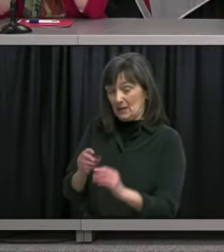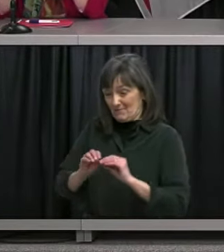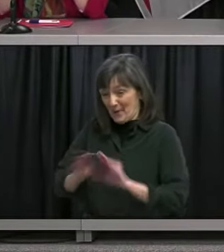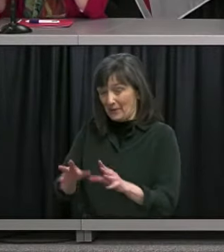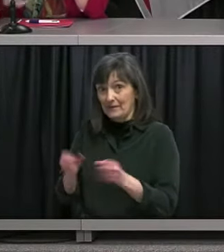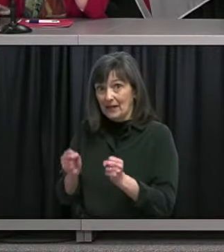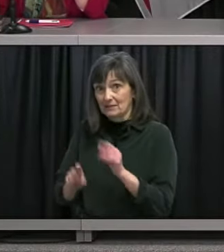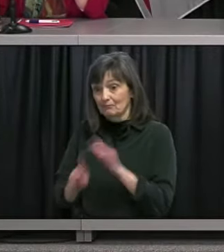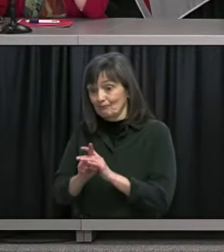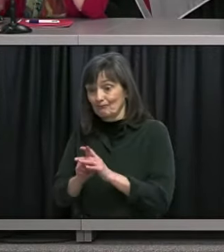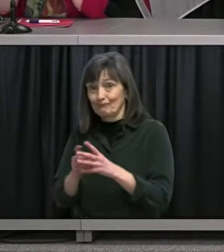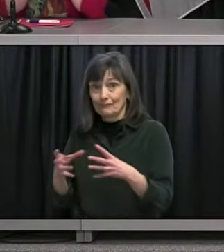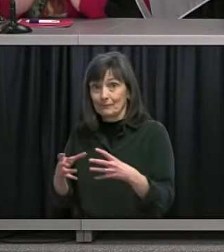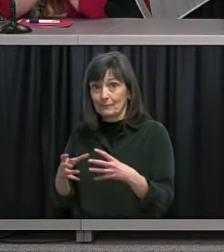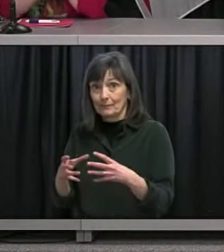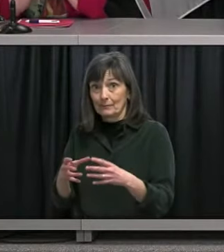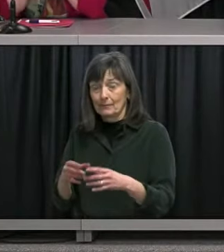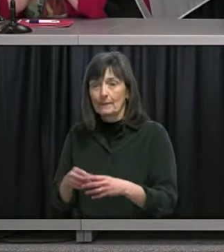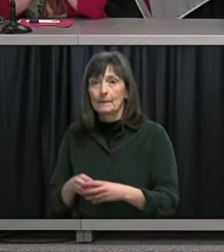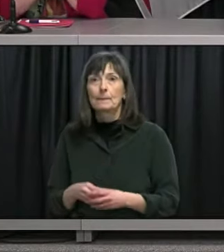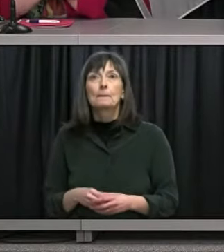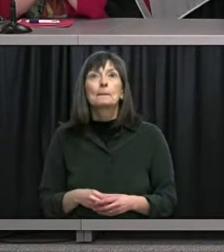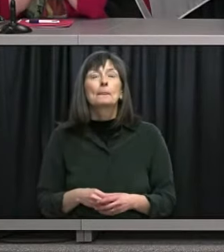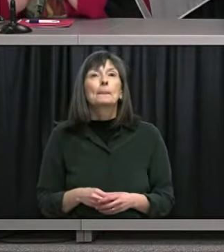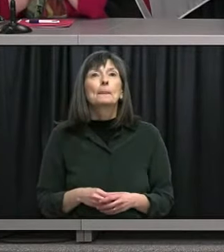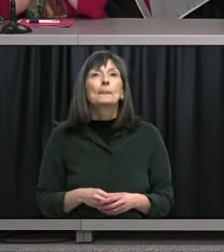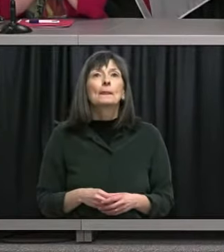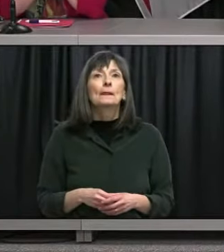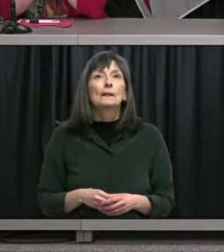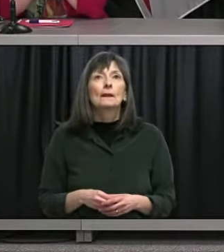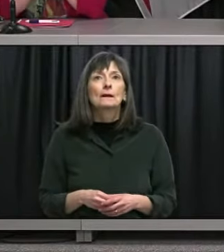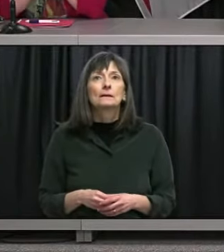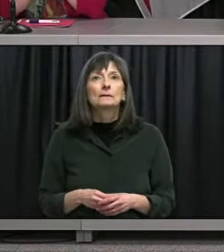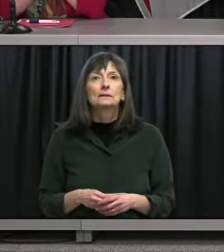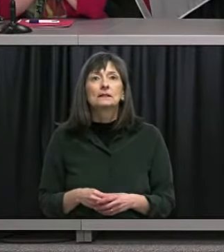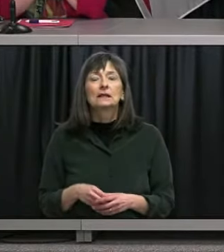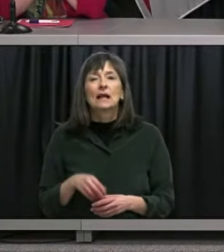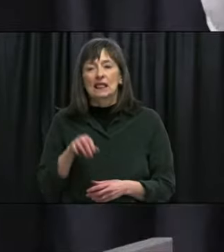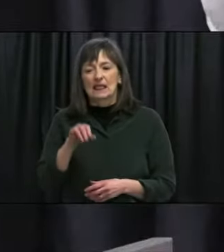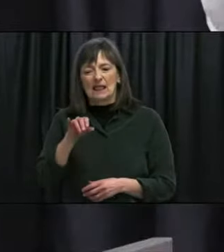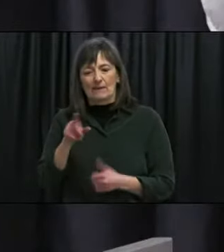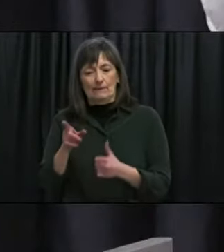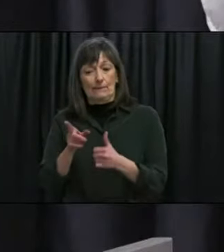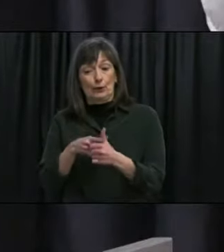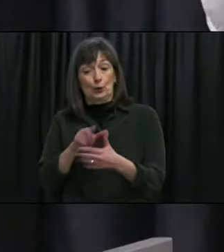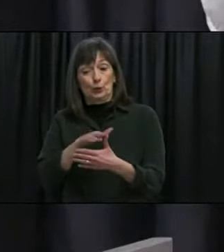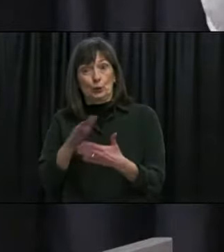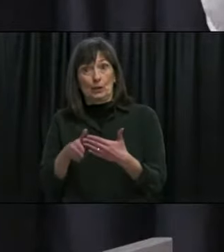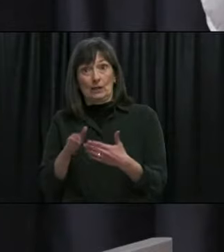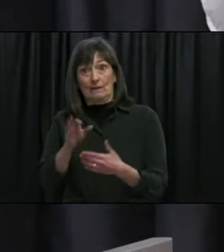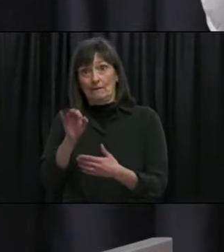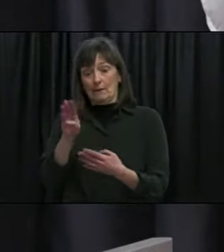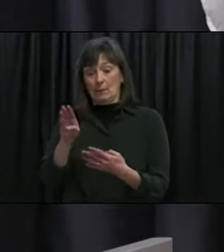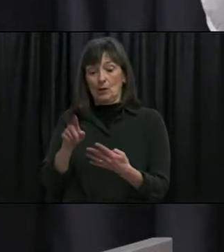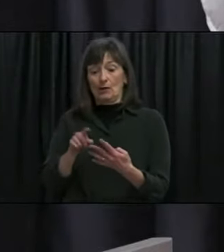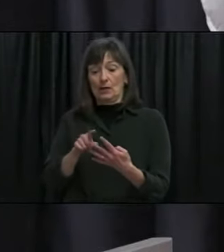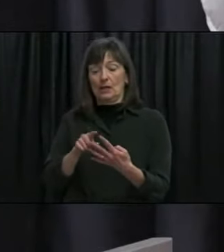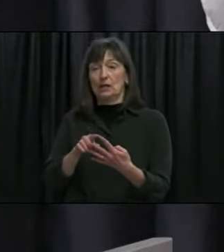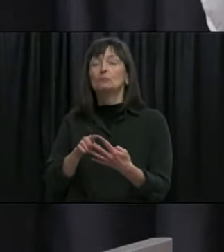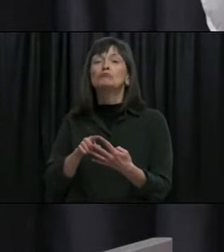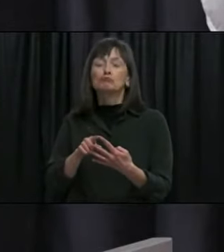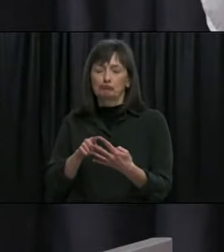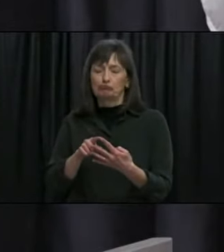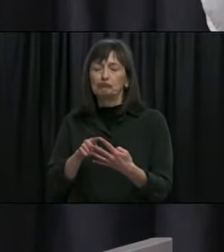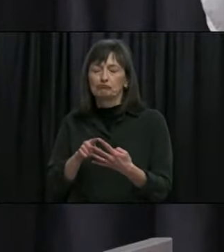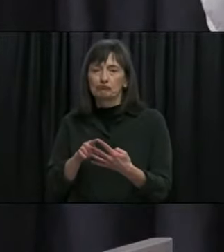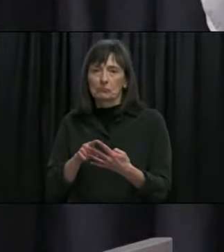no so there was certainly events that happened over that first weekend in February that resulted